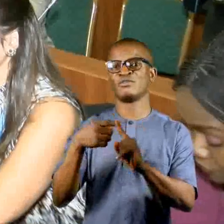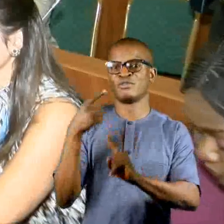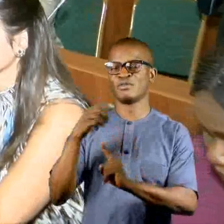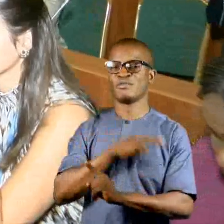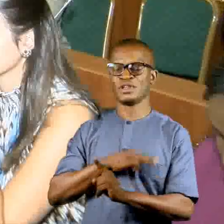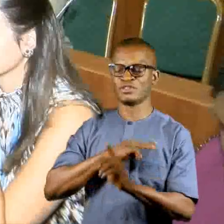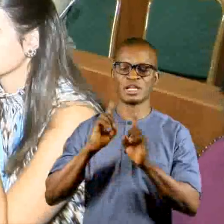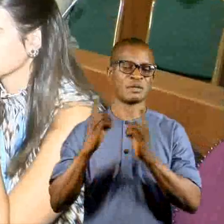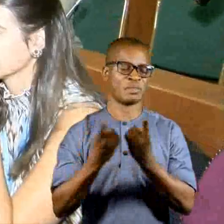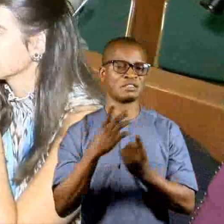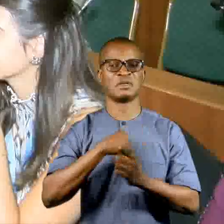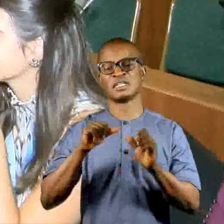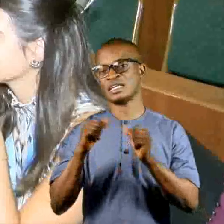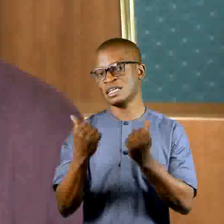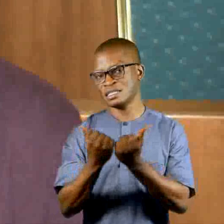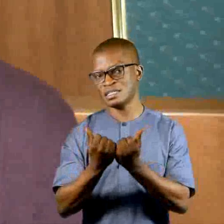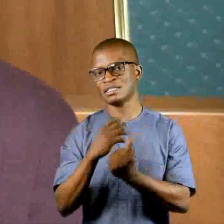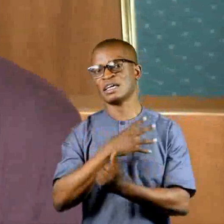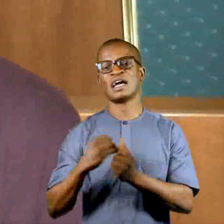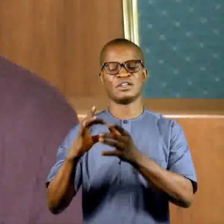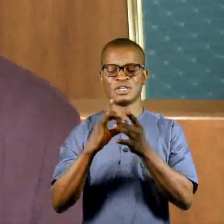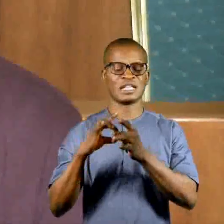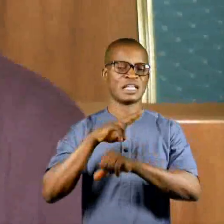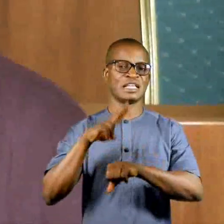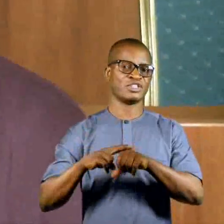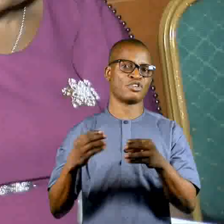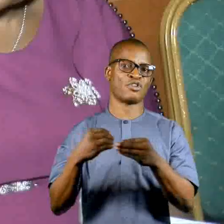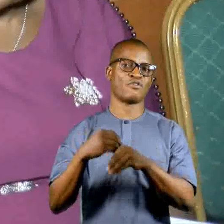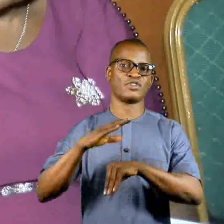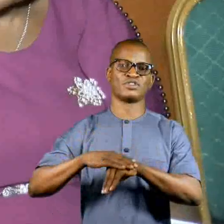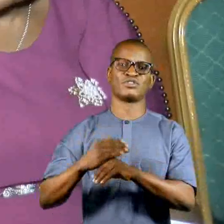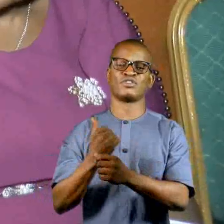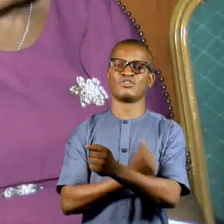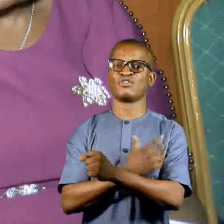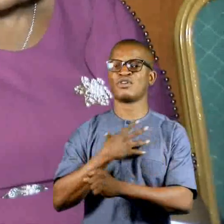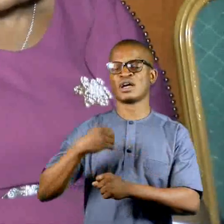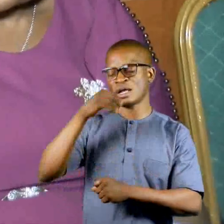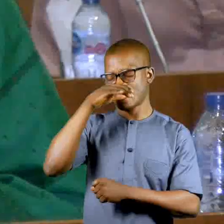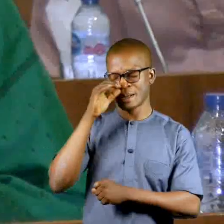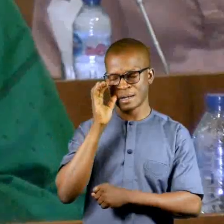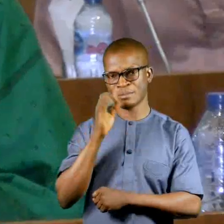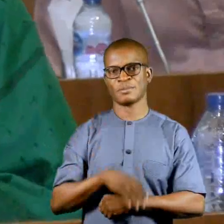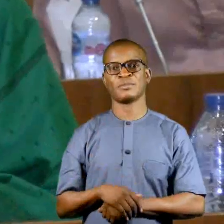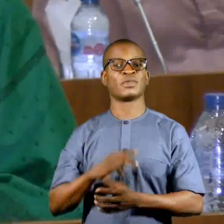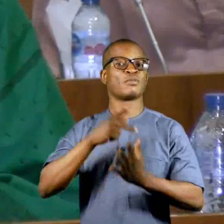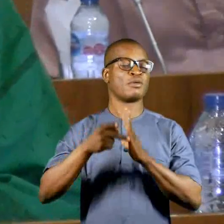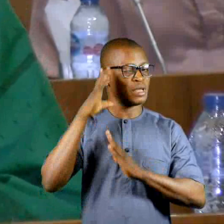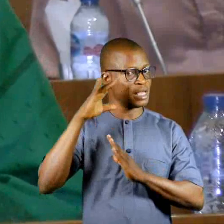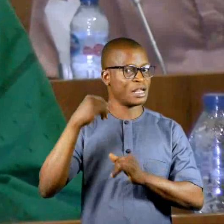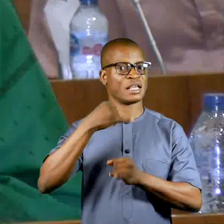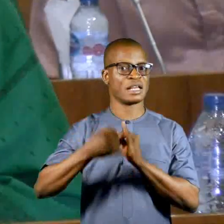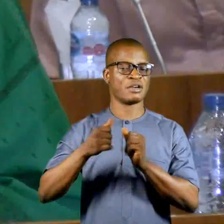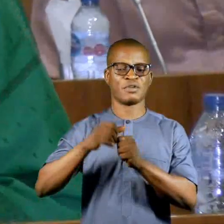from Ministries, Departments, and Agencies, and the United Nations Office on Drugs and Crime. The public hearing